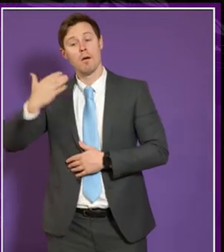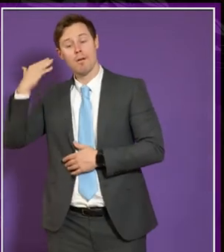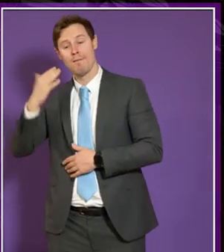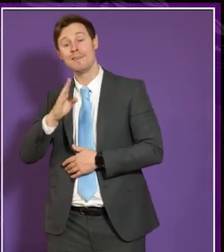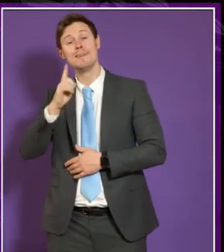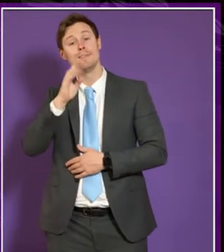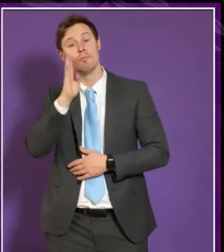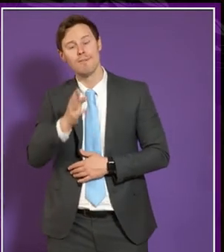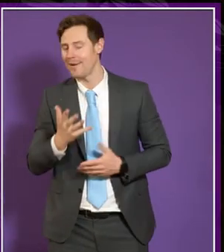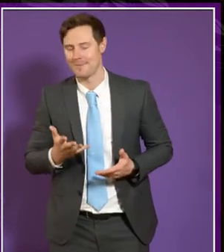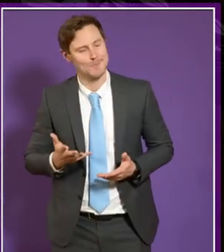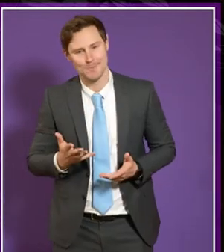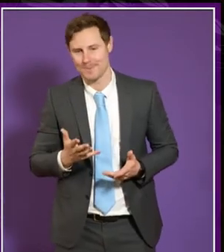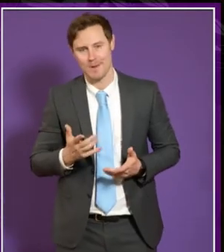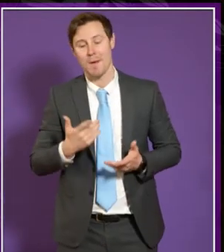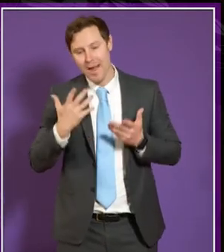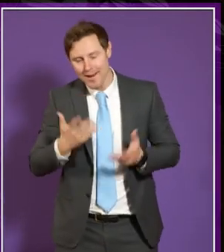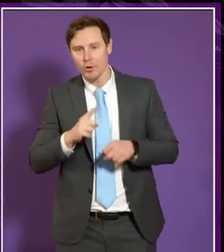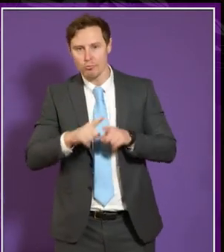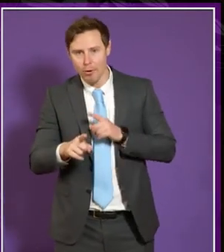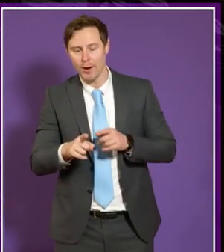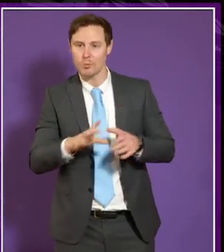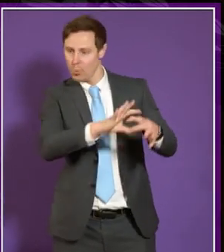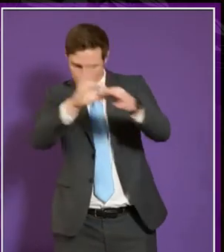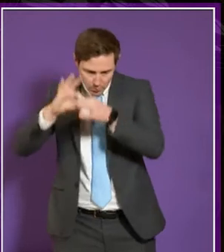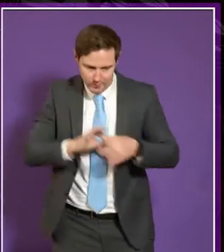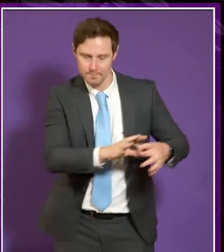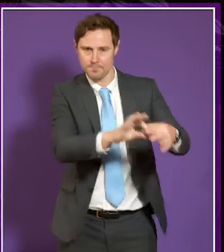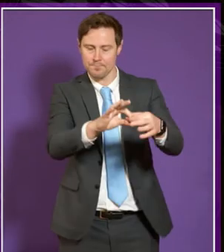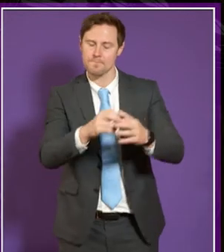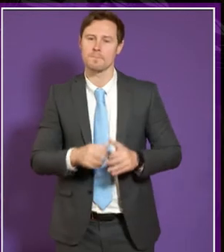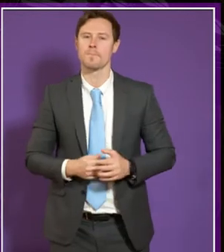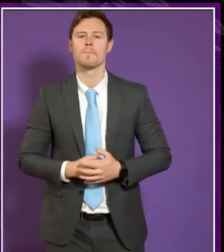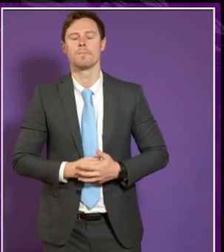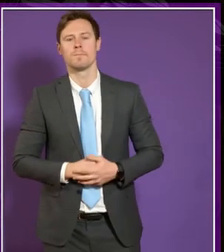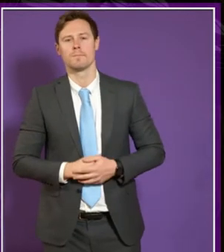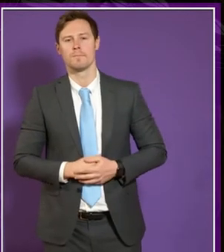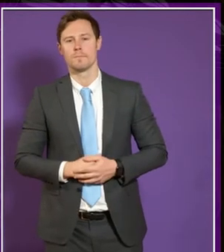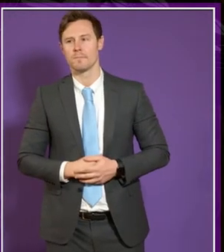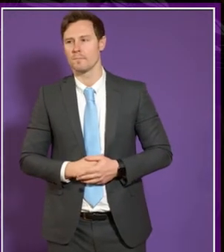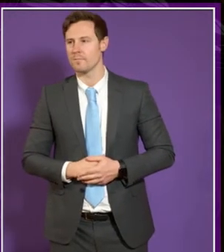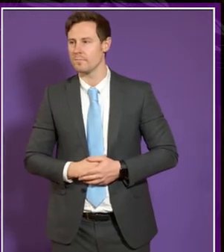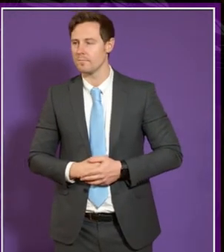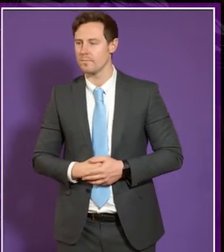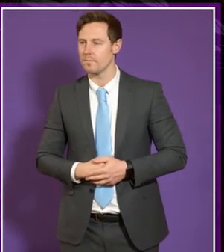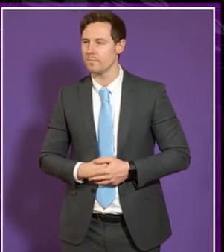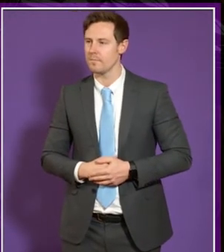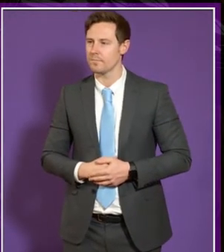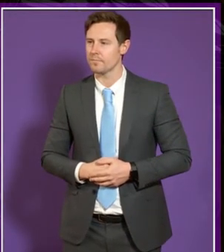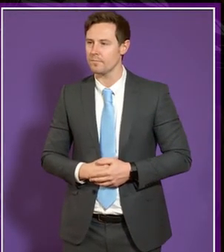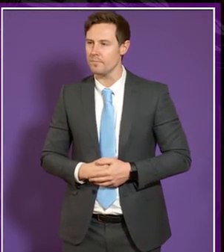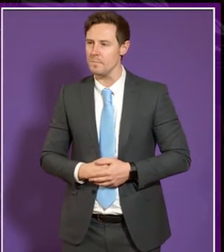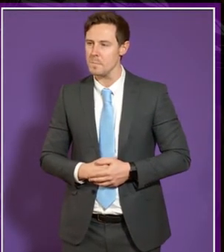and it's even less straightforward forward forward now so okay um and just really to add